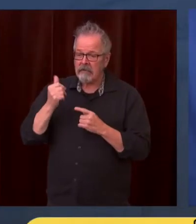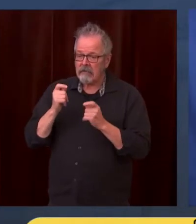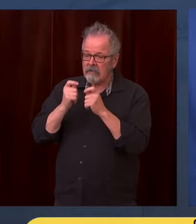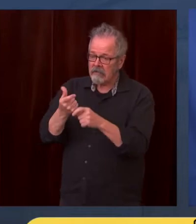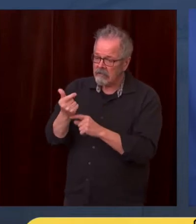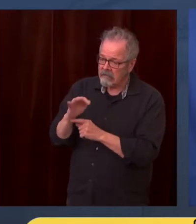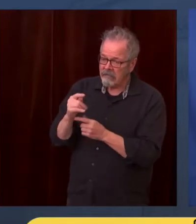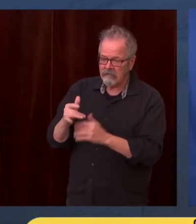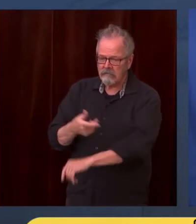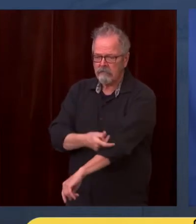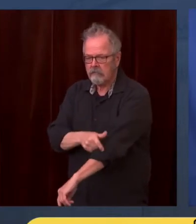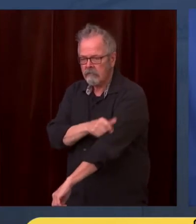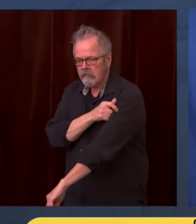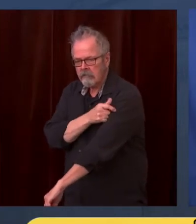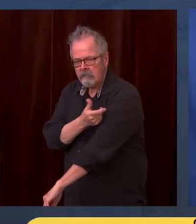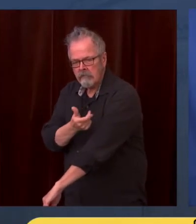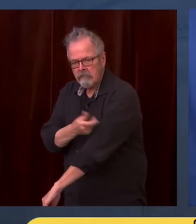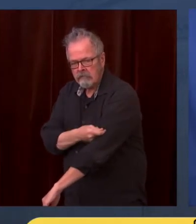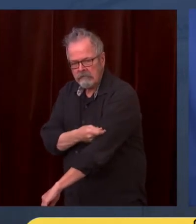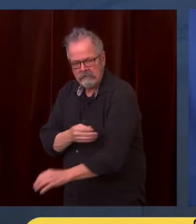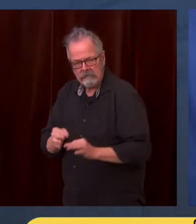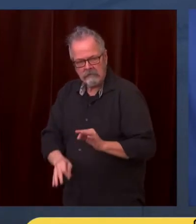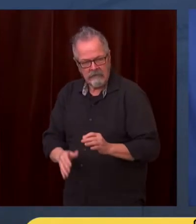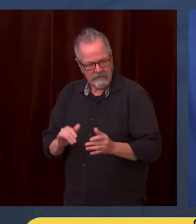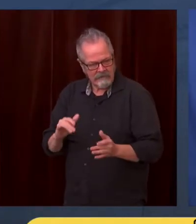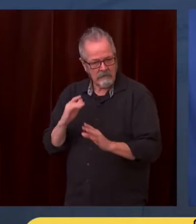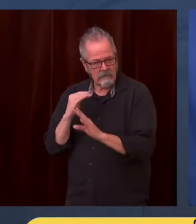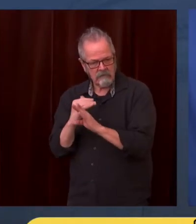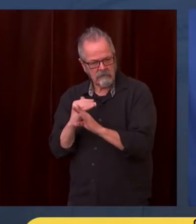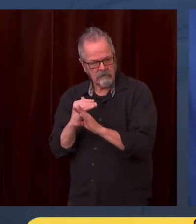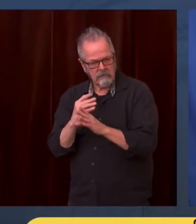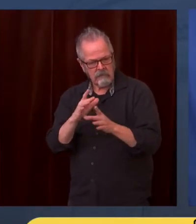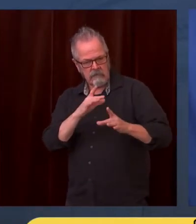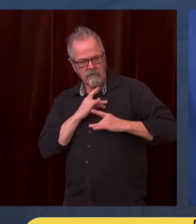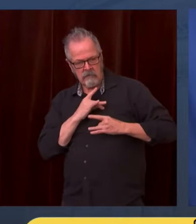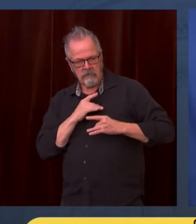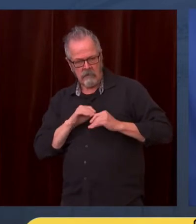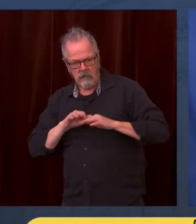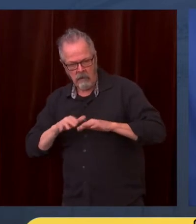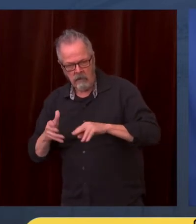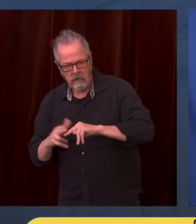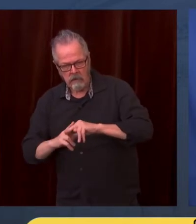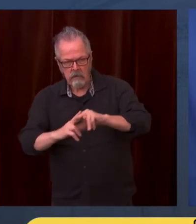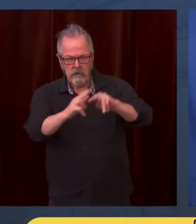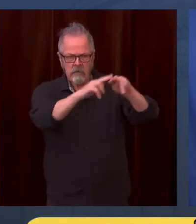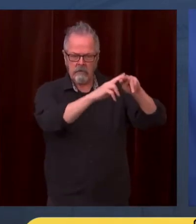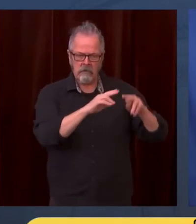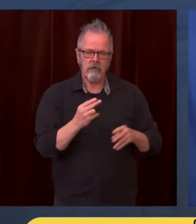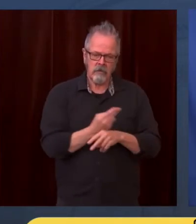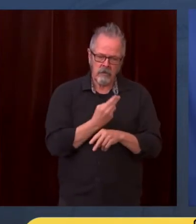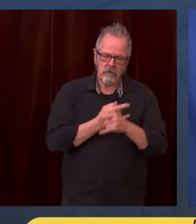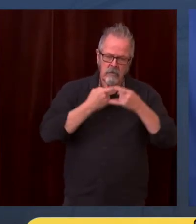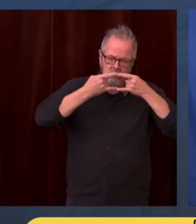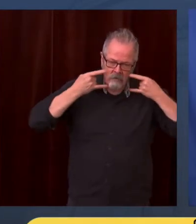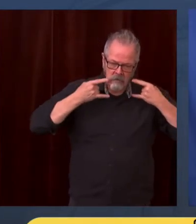on how we use masks, which we know continue to be very, very effective. Again, we want to thank the people in our medical